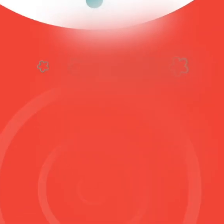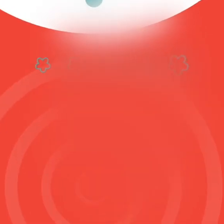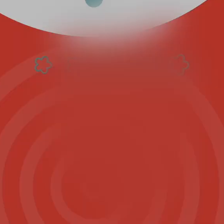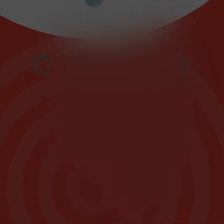Certificate